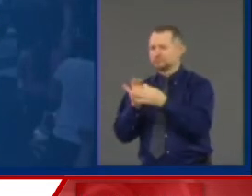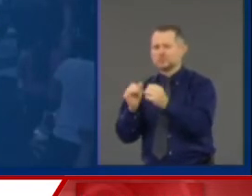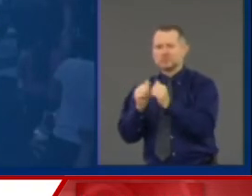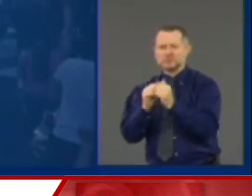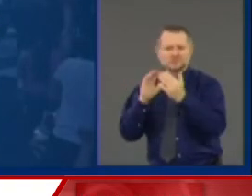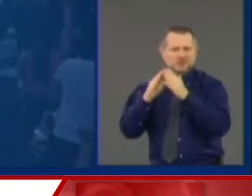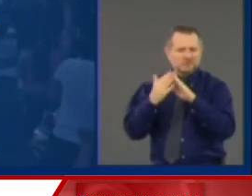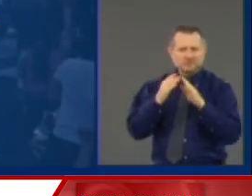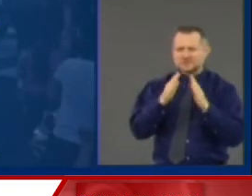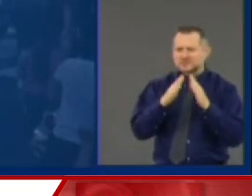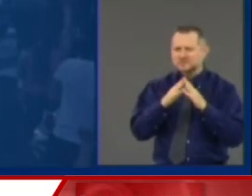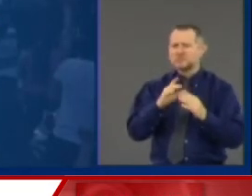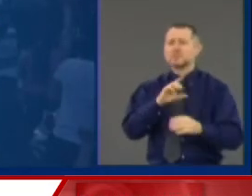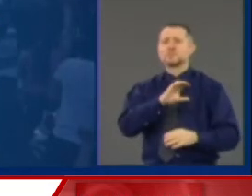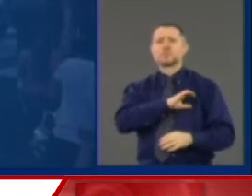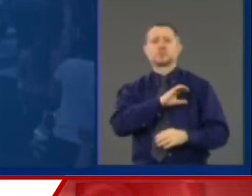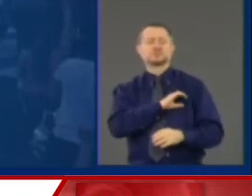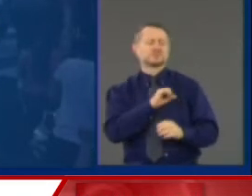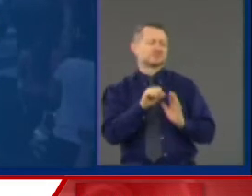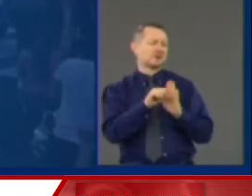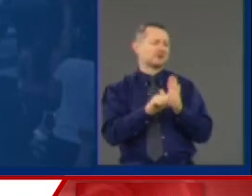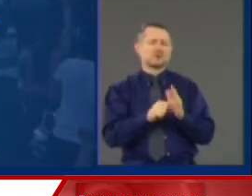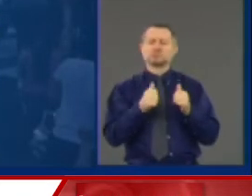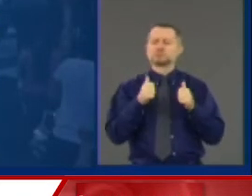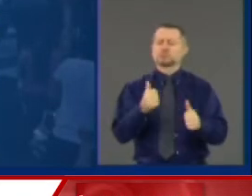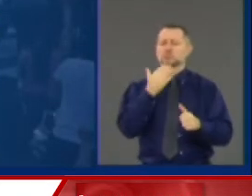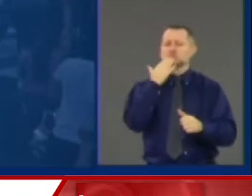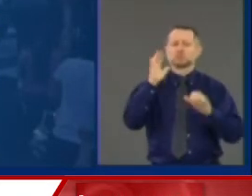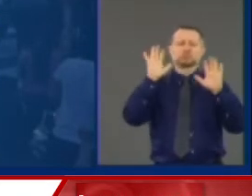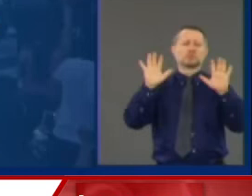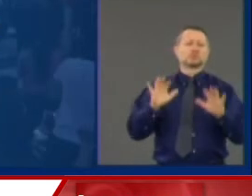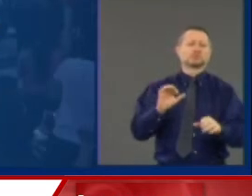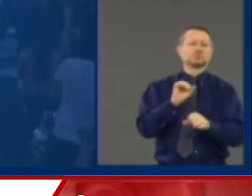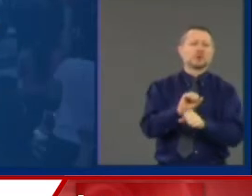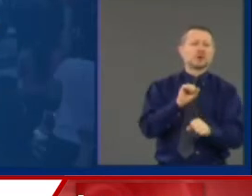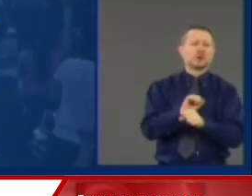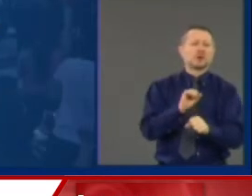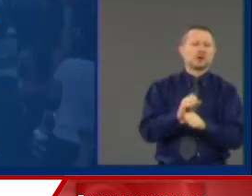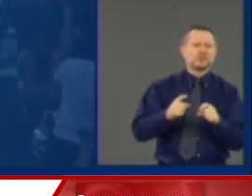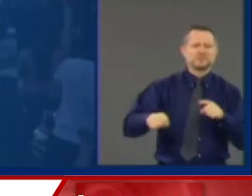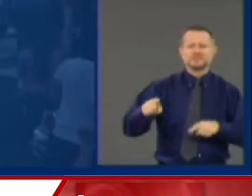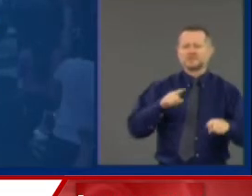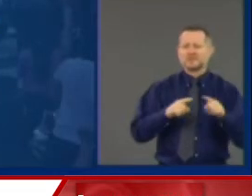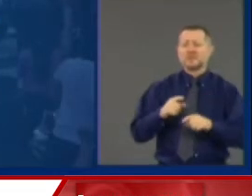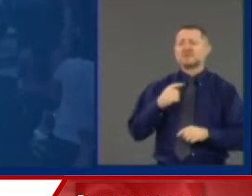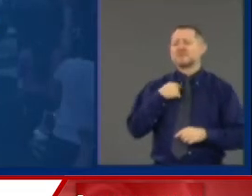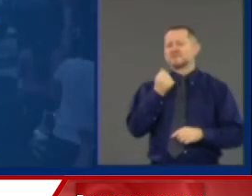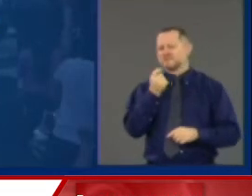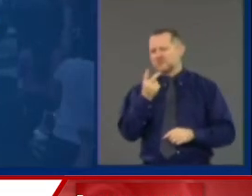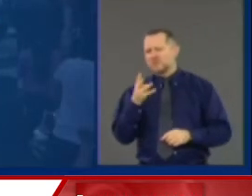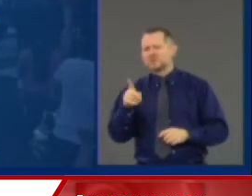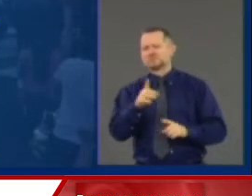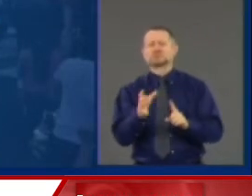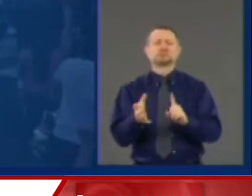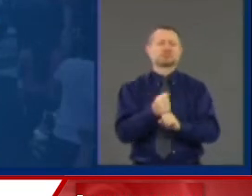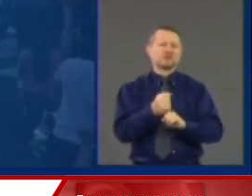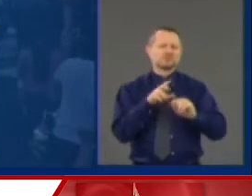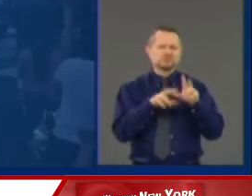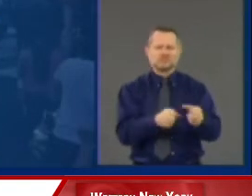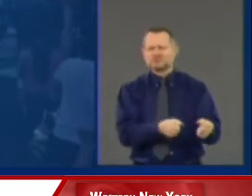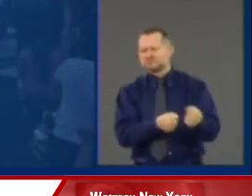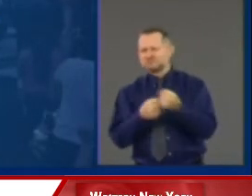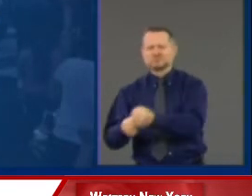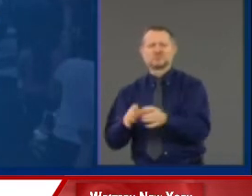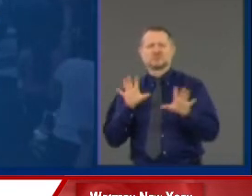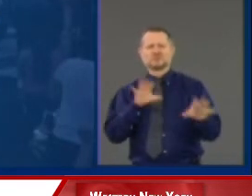police did a great job. We had basically a few scattered arrests upstate New York.